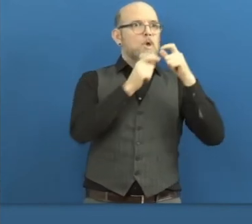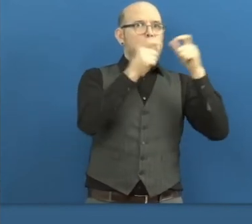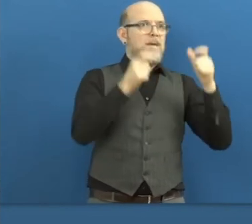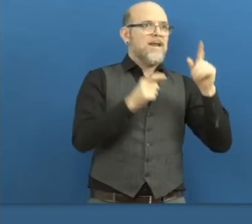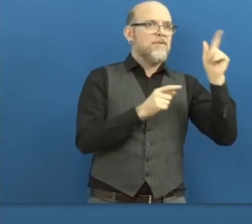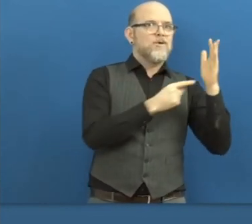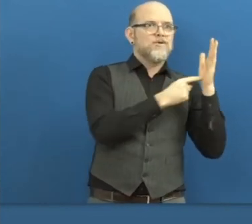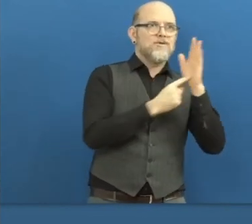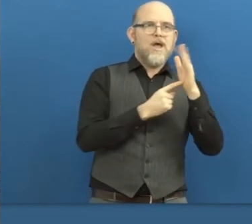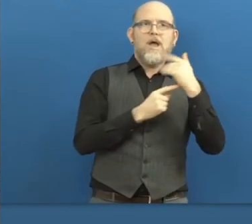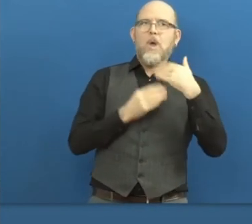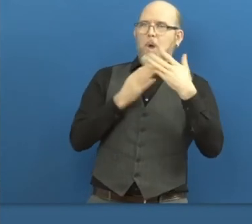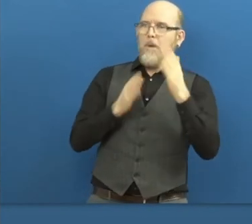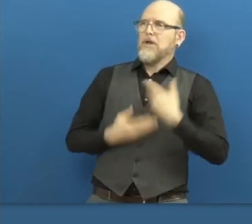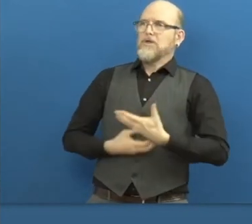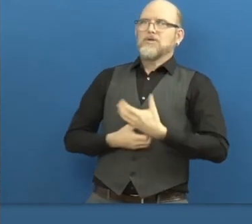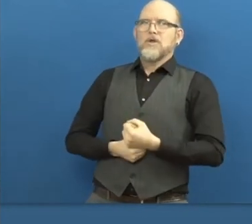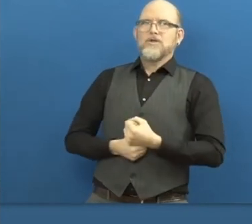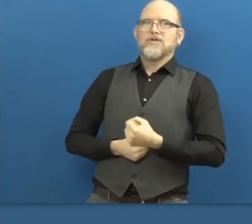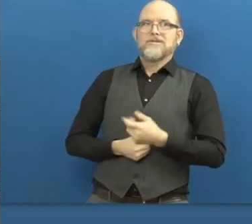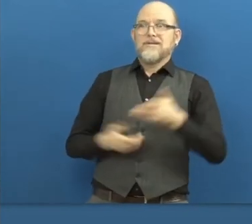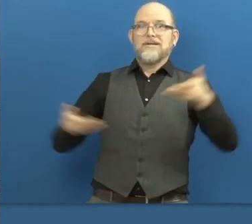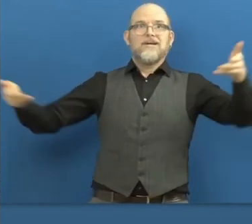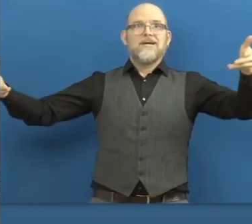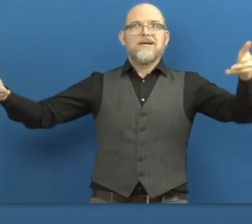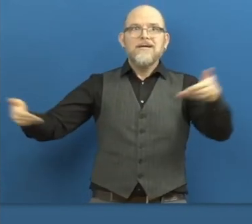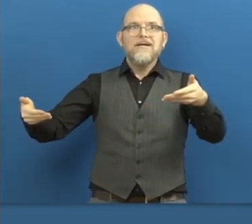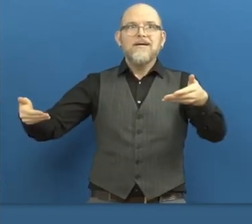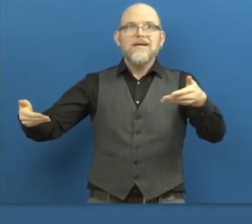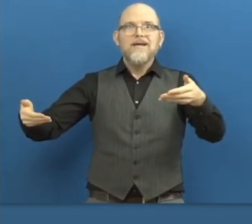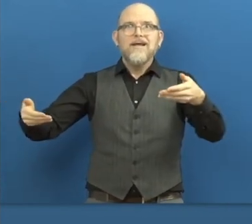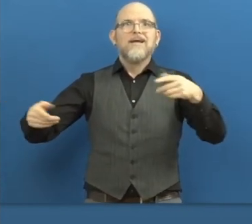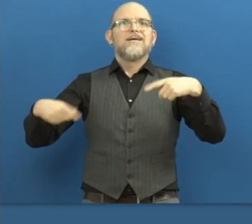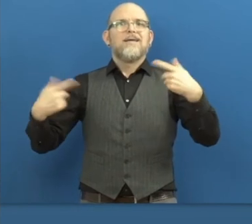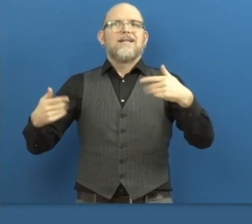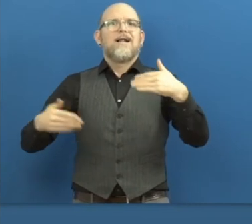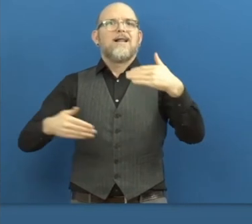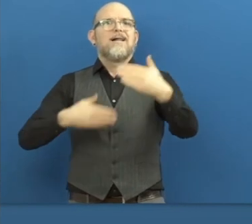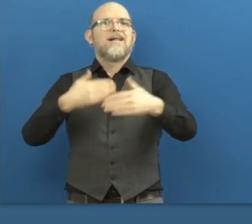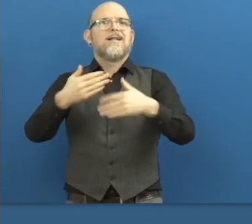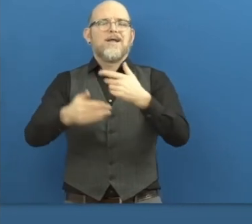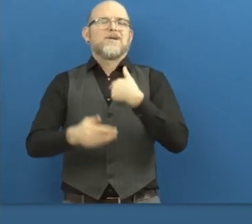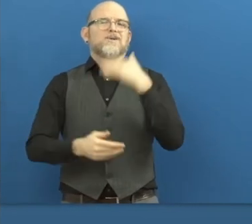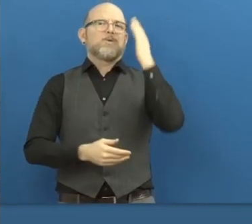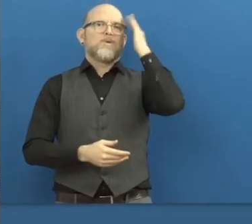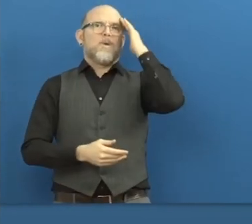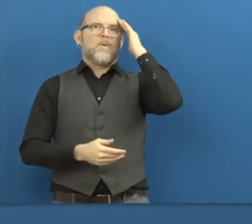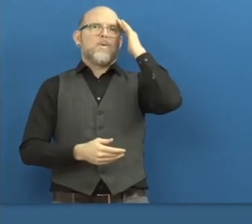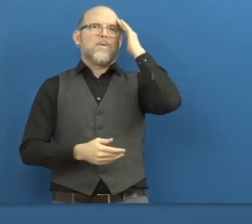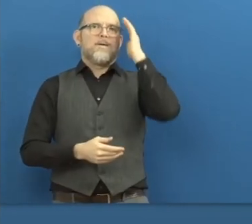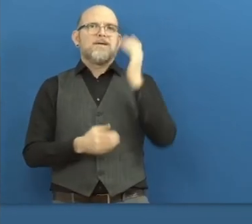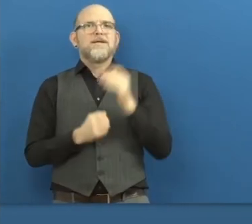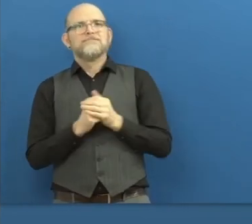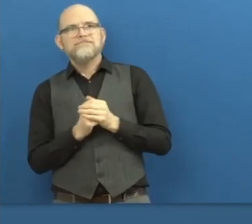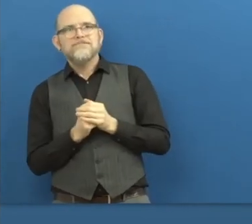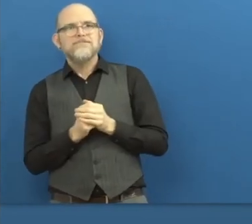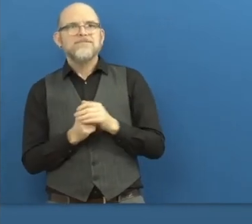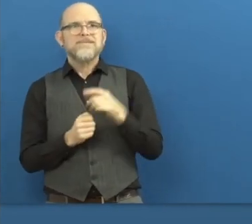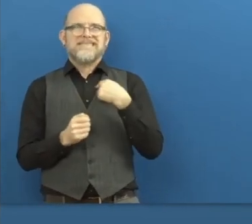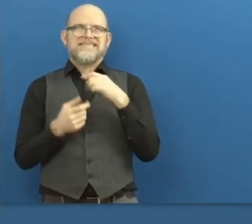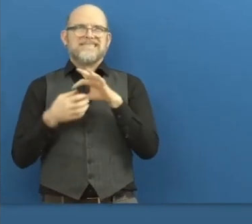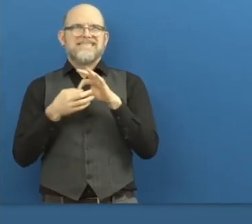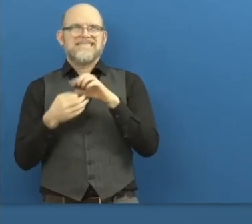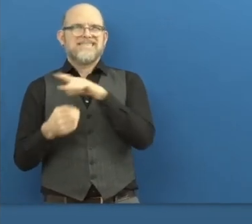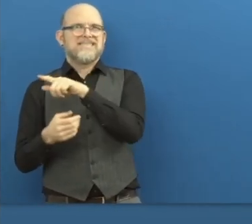in most cases there. And on the other hand, the applicants can be more open. And as long as they are on